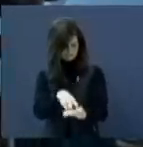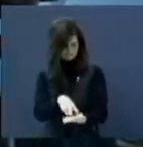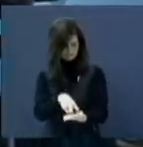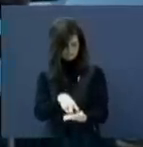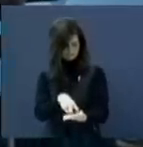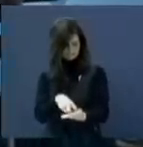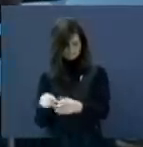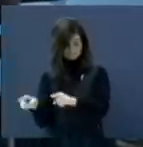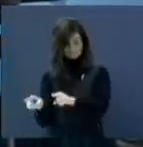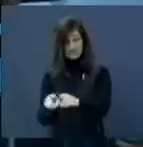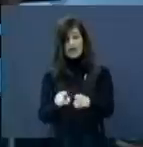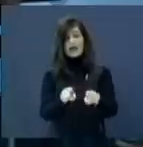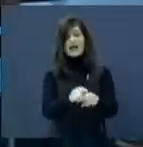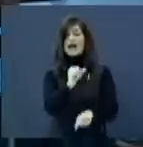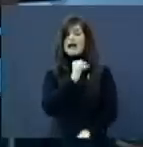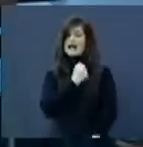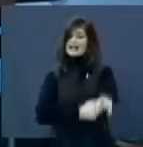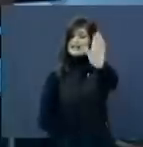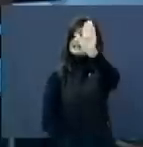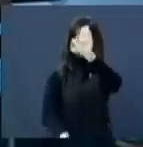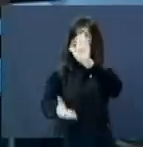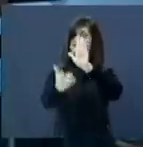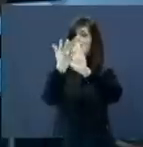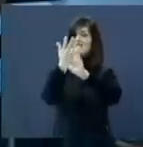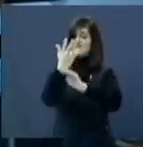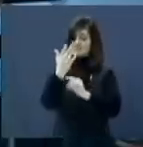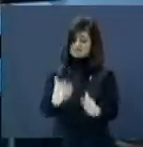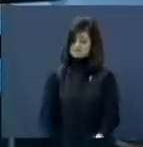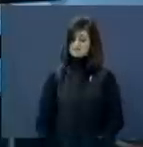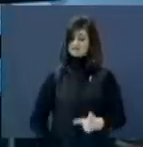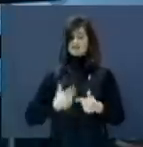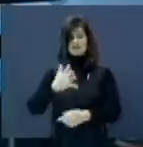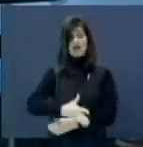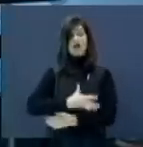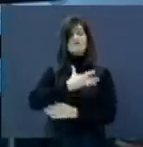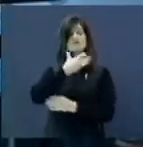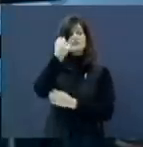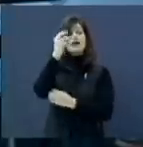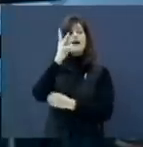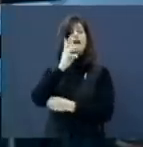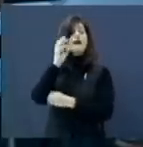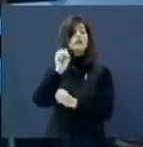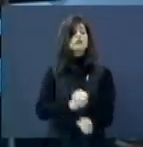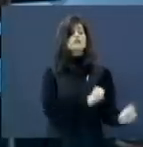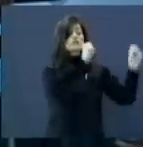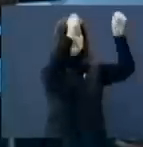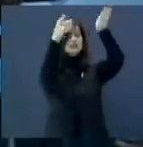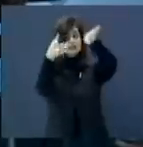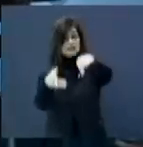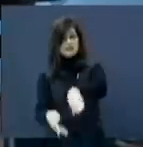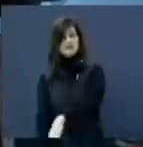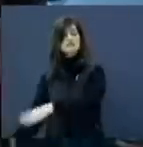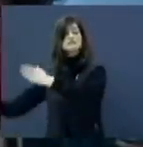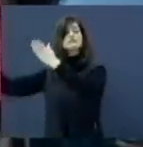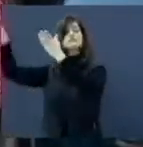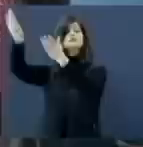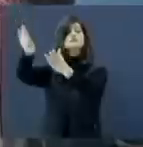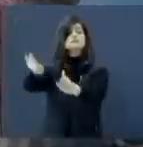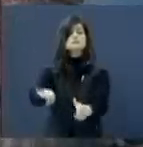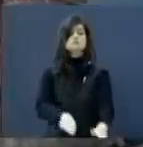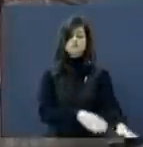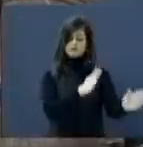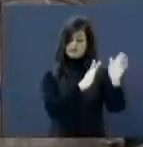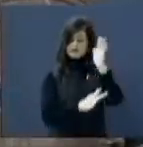As I face life's raging seas The anchor holds